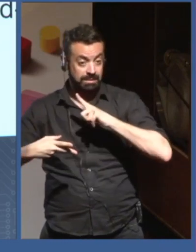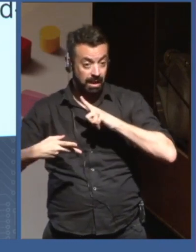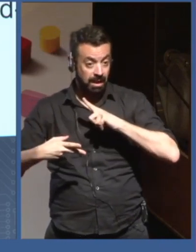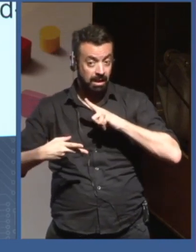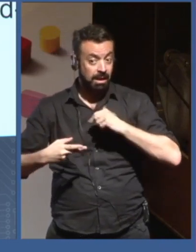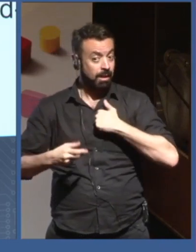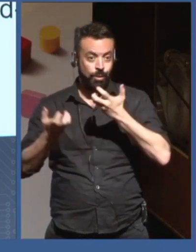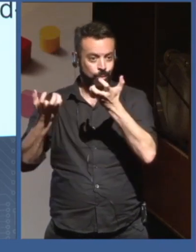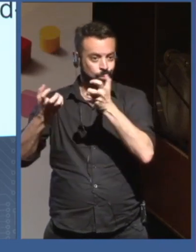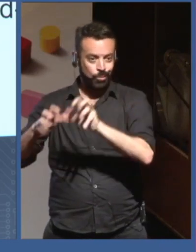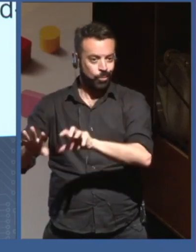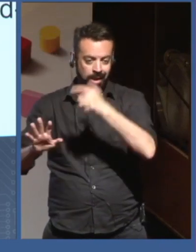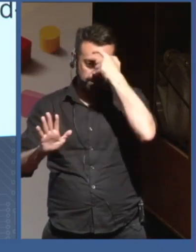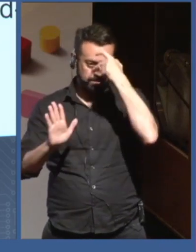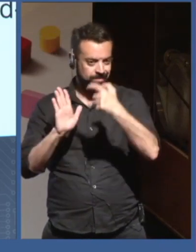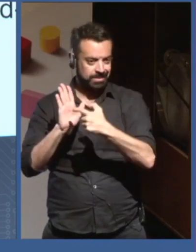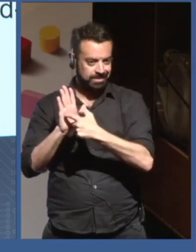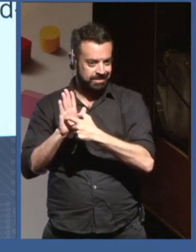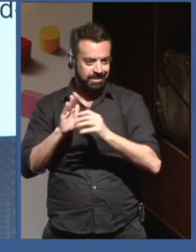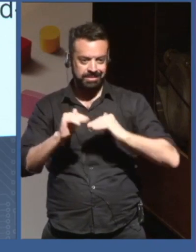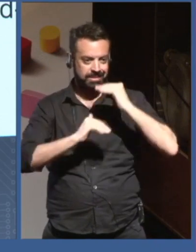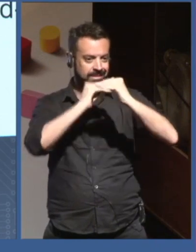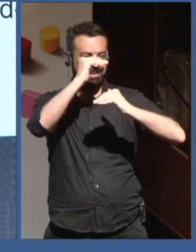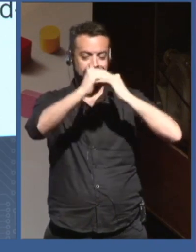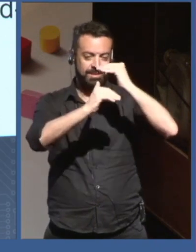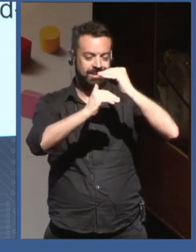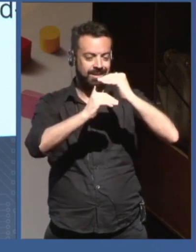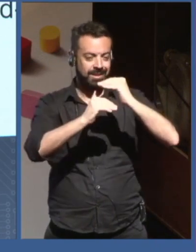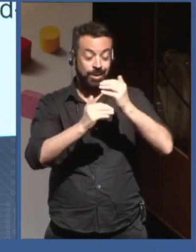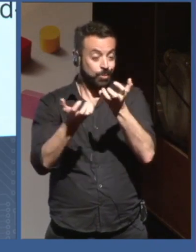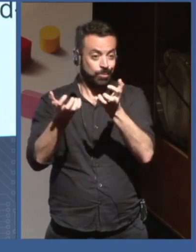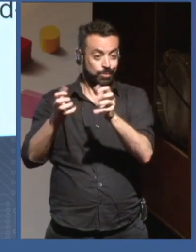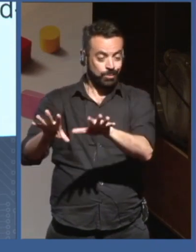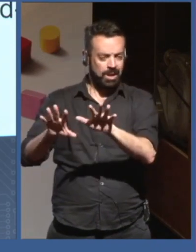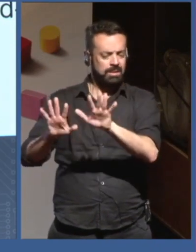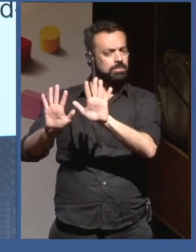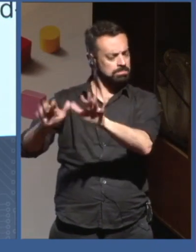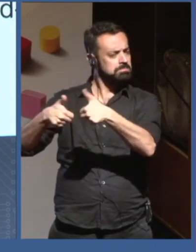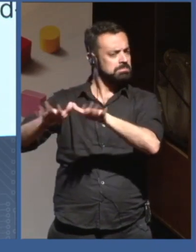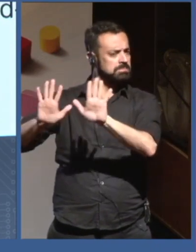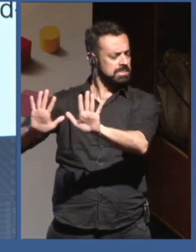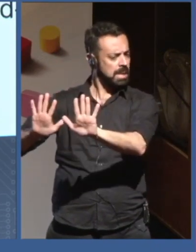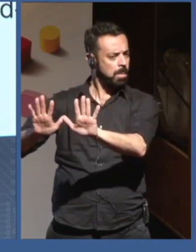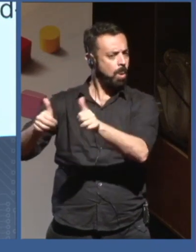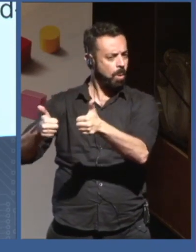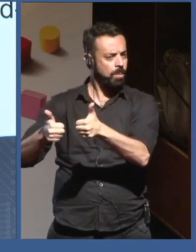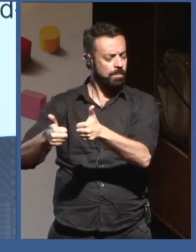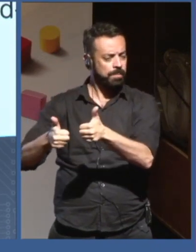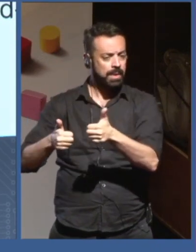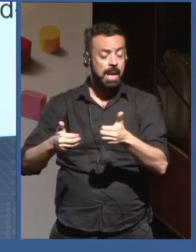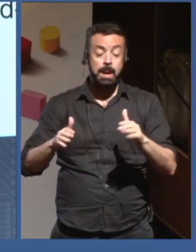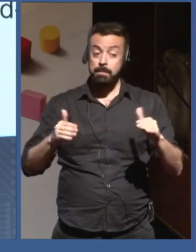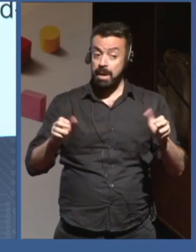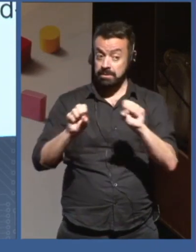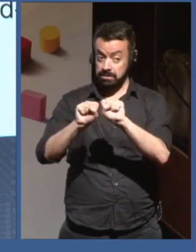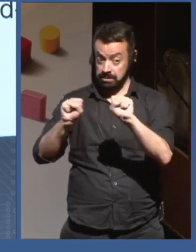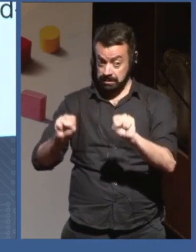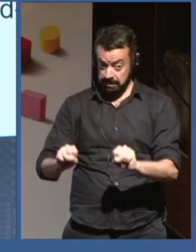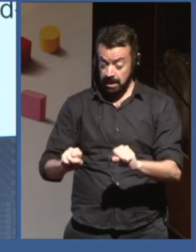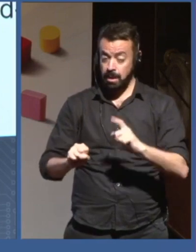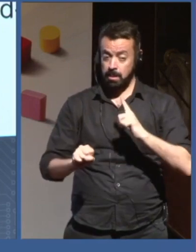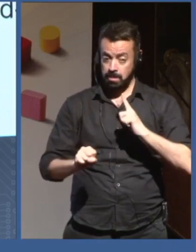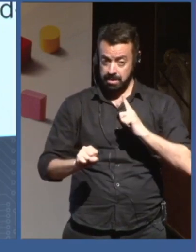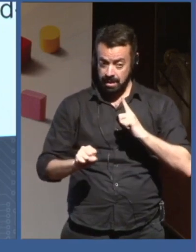fact that I think is central, which is, for such a system to work, you need to agree on some basic facts. You need to be able to